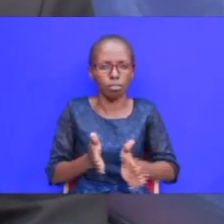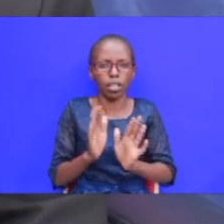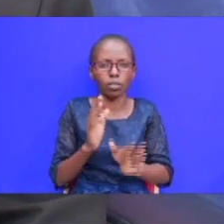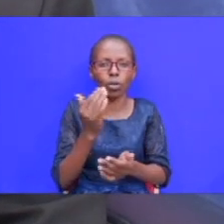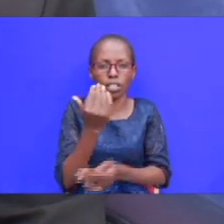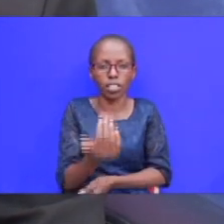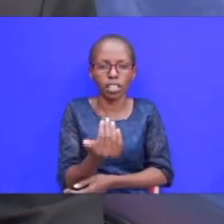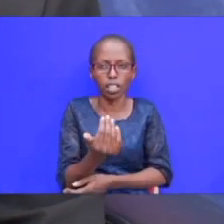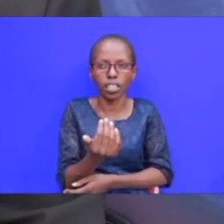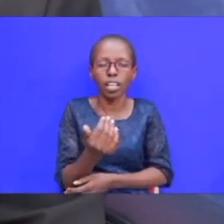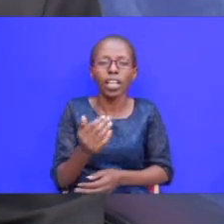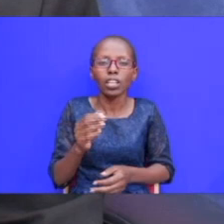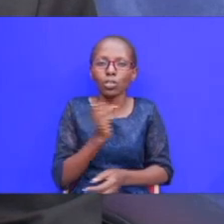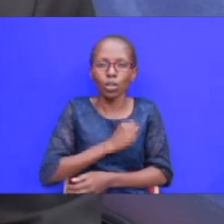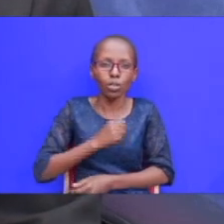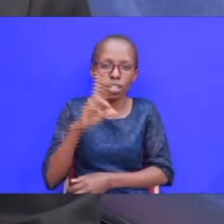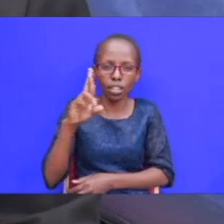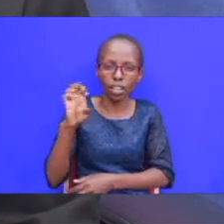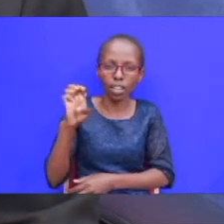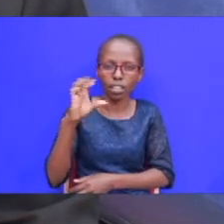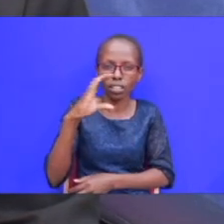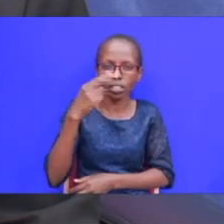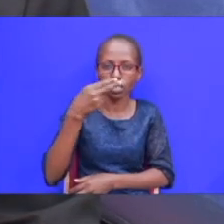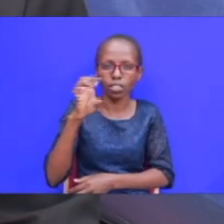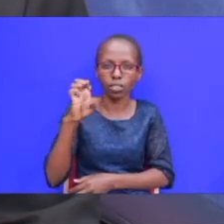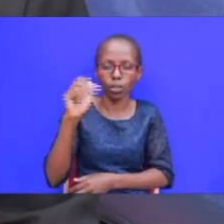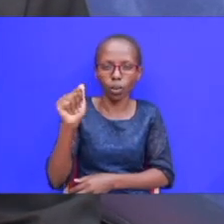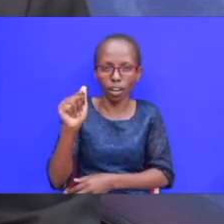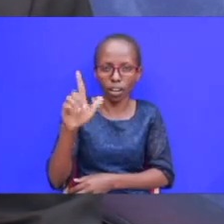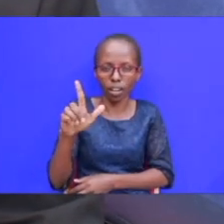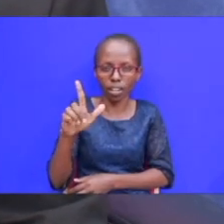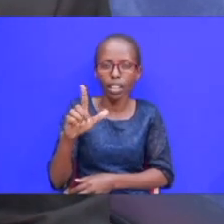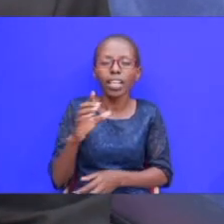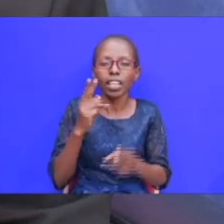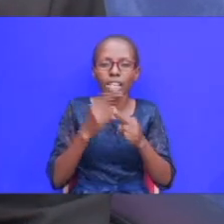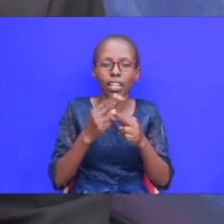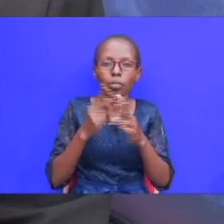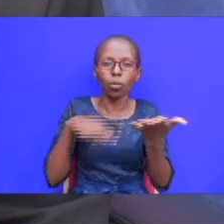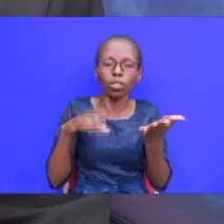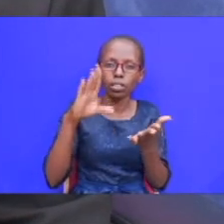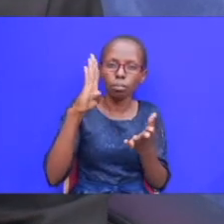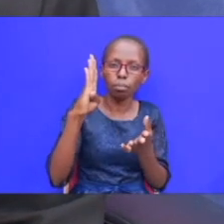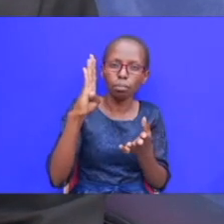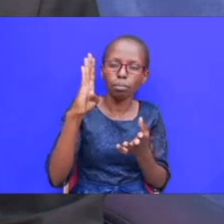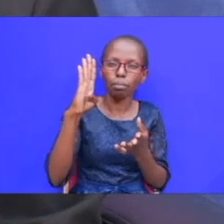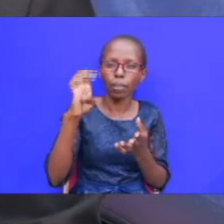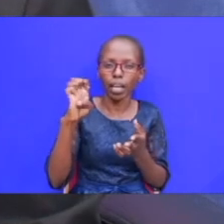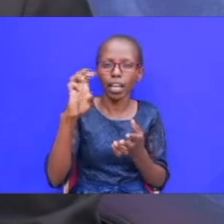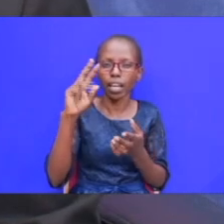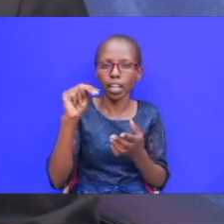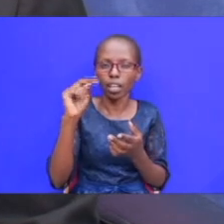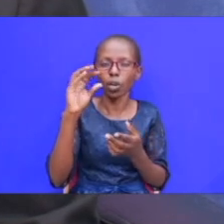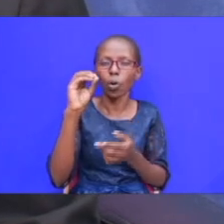rachel sorry rachel gives birth to a child and names him ben oh me ben oh me means the